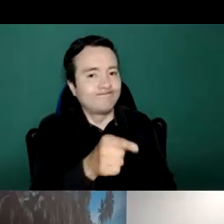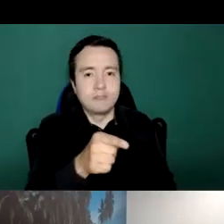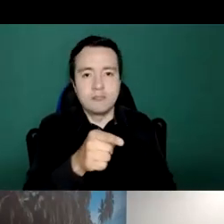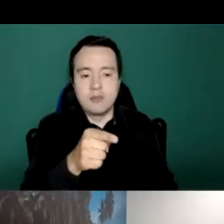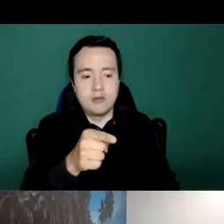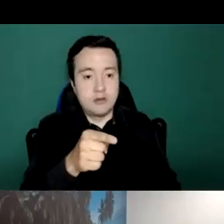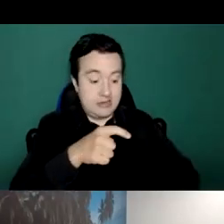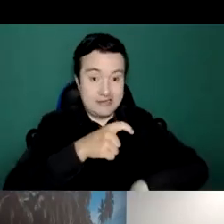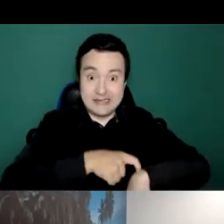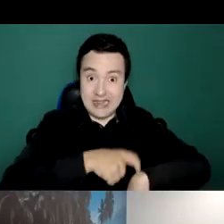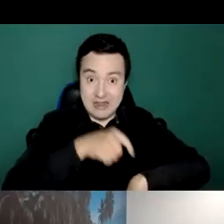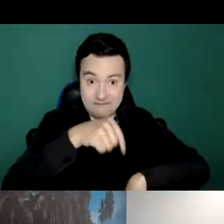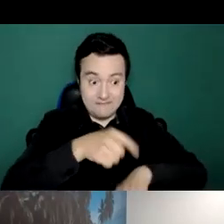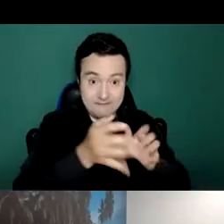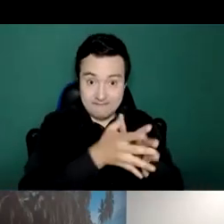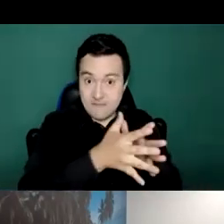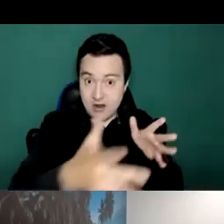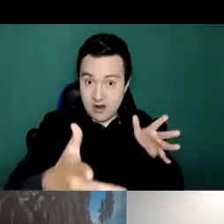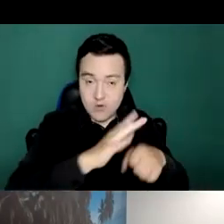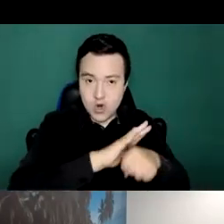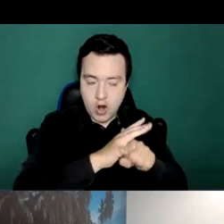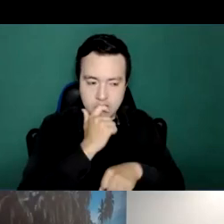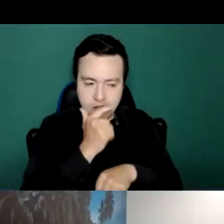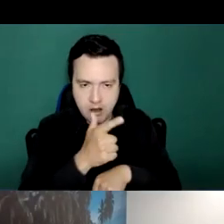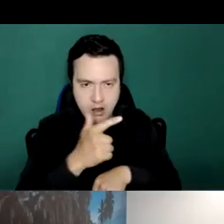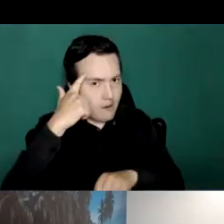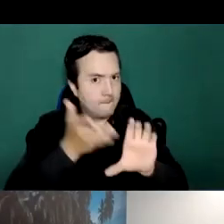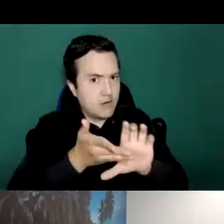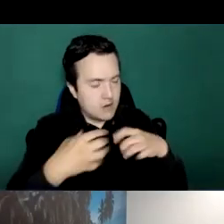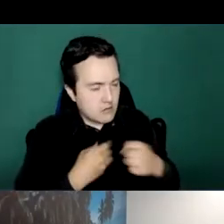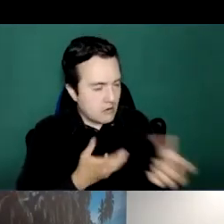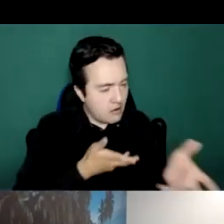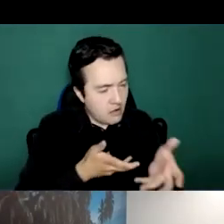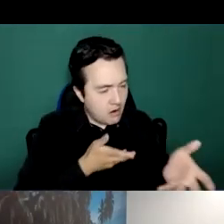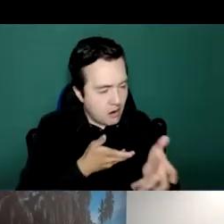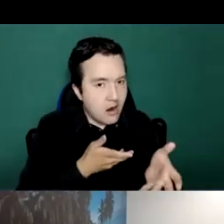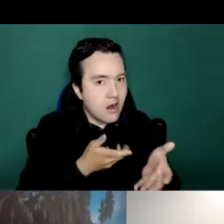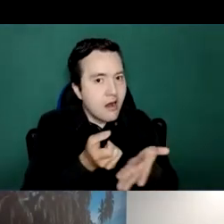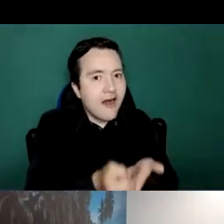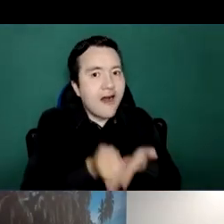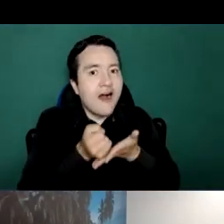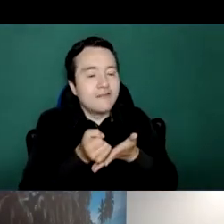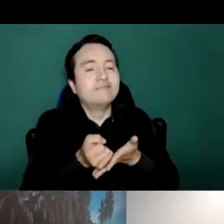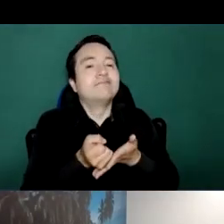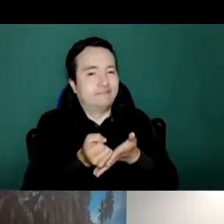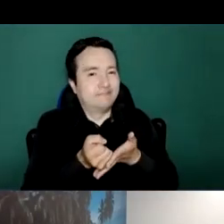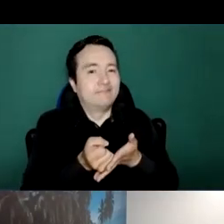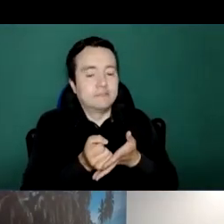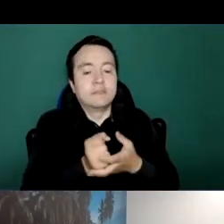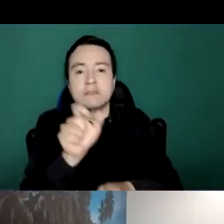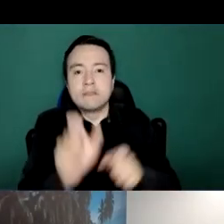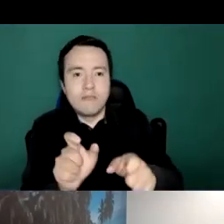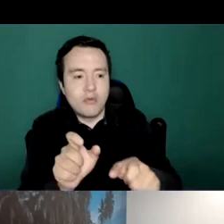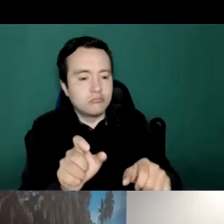during this time has made it possible for us to establish a partnership an alliance of sorts among